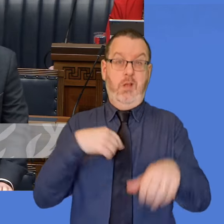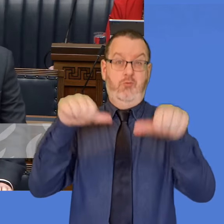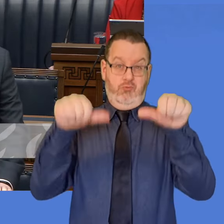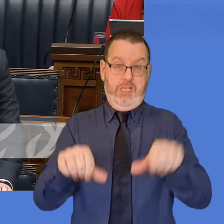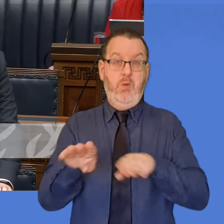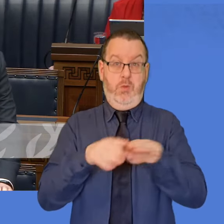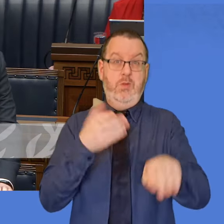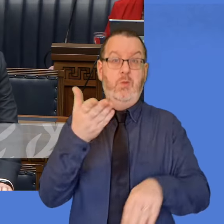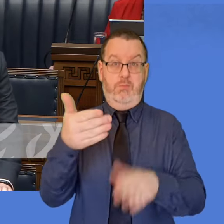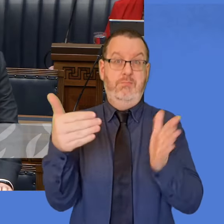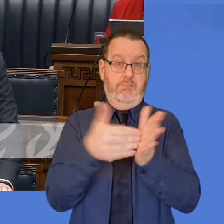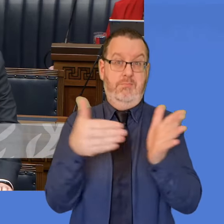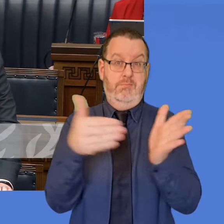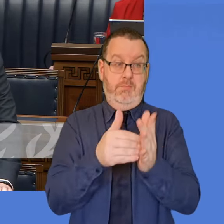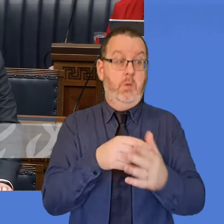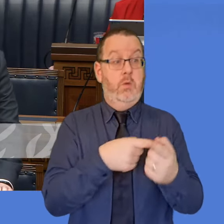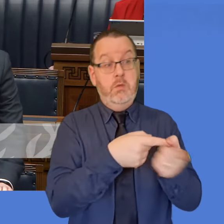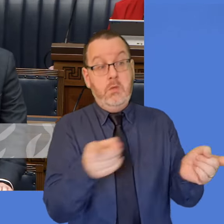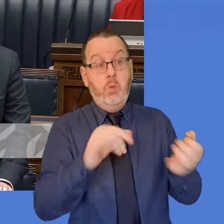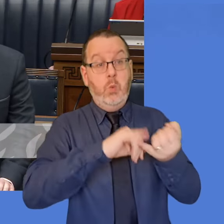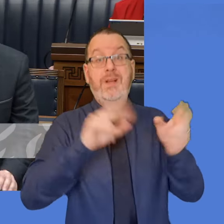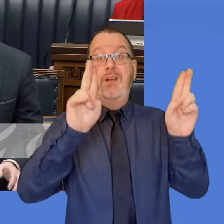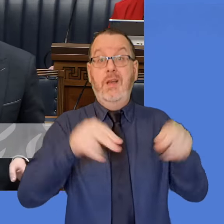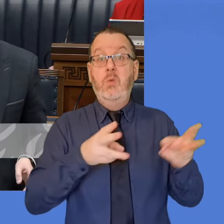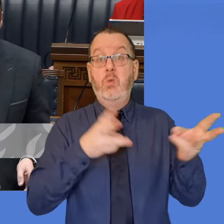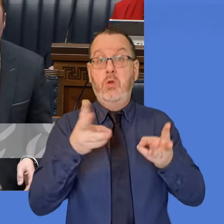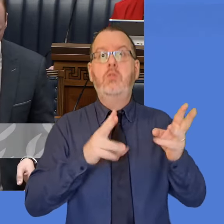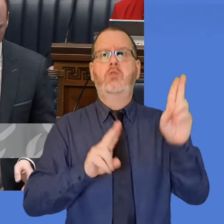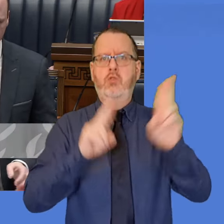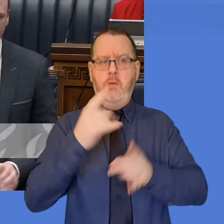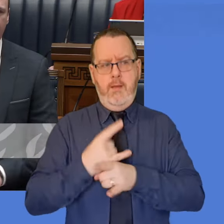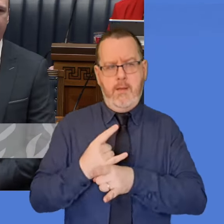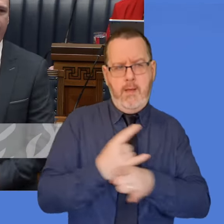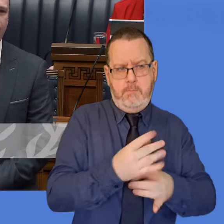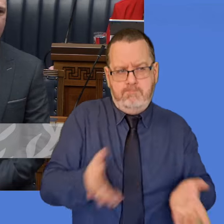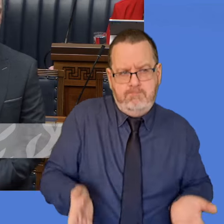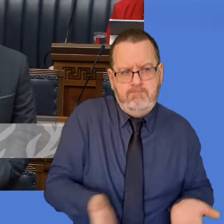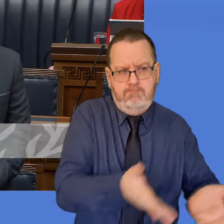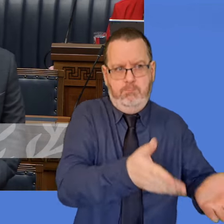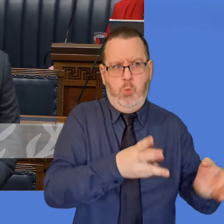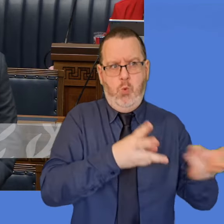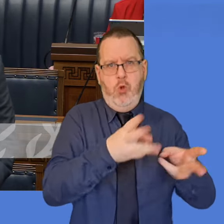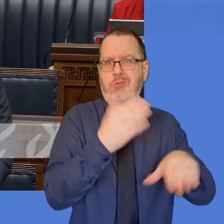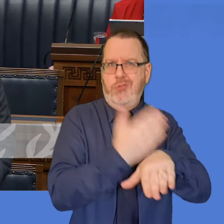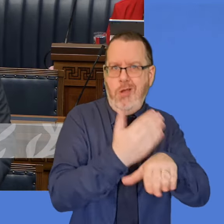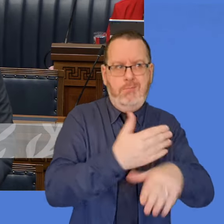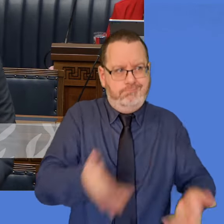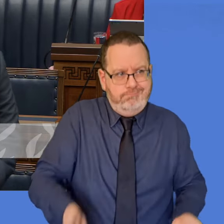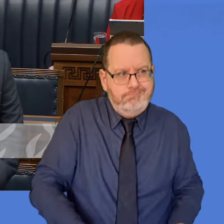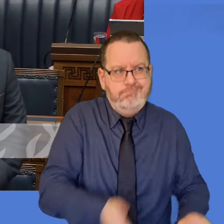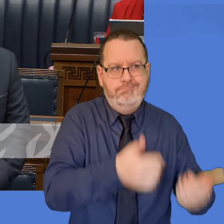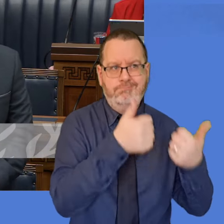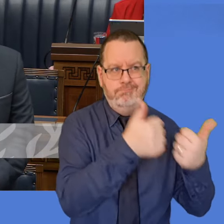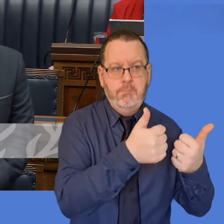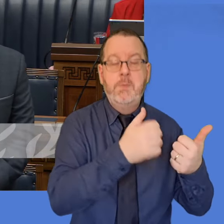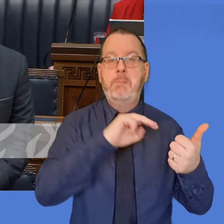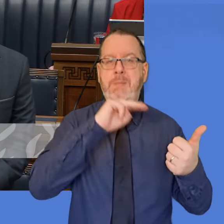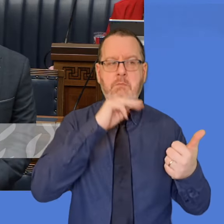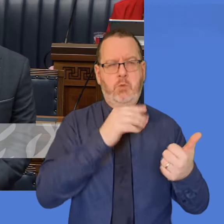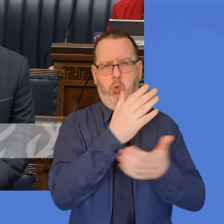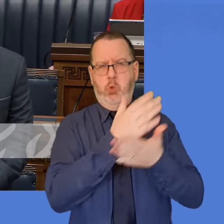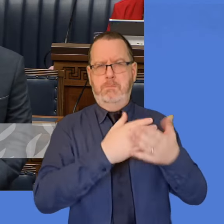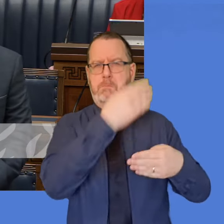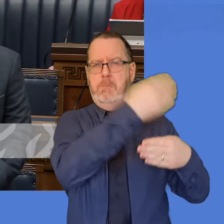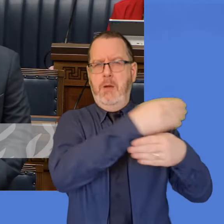that those who can work should be supported into work and that means that we need to break down barriers.